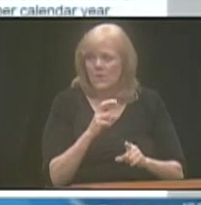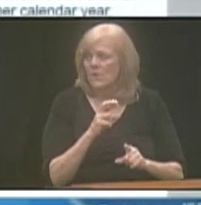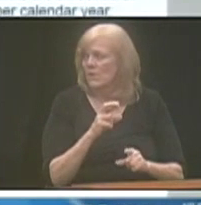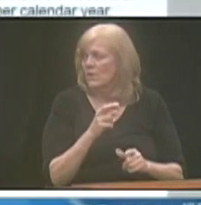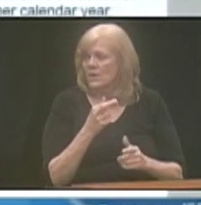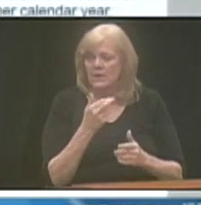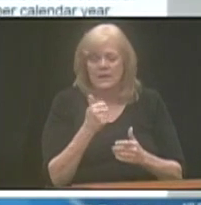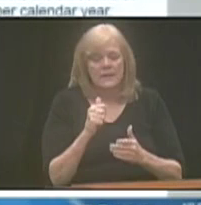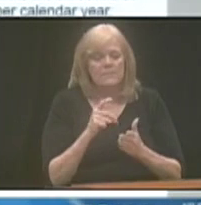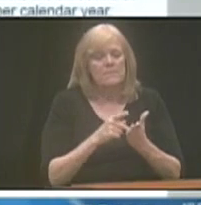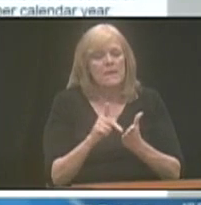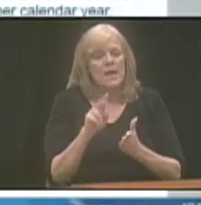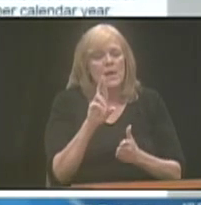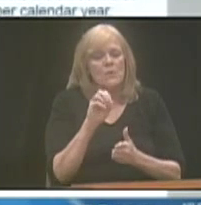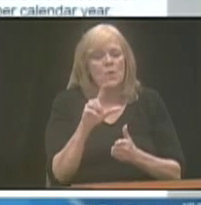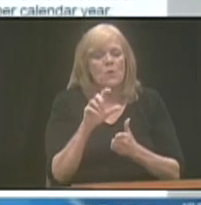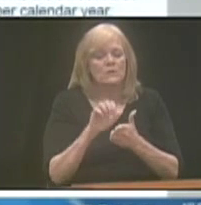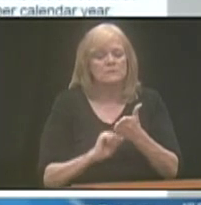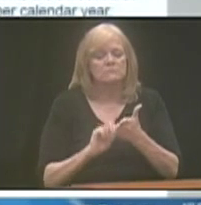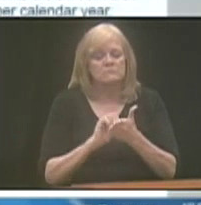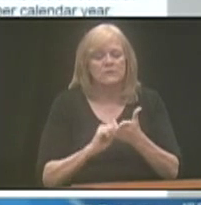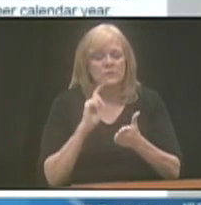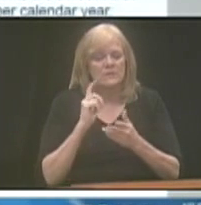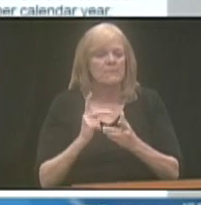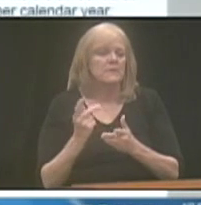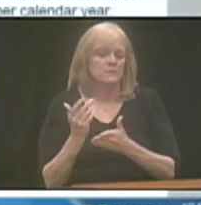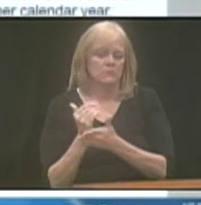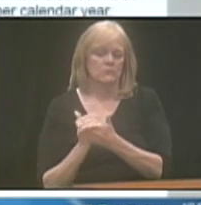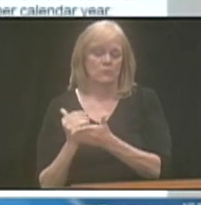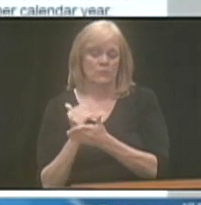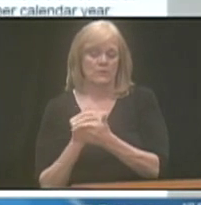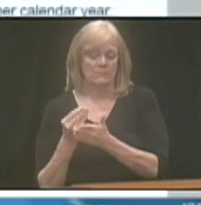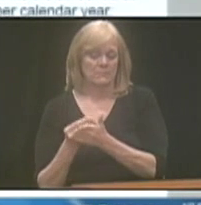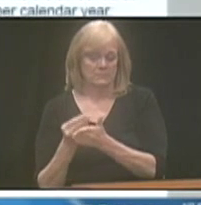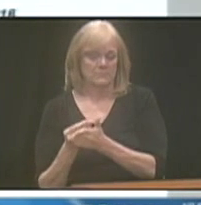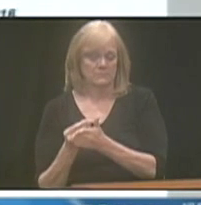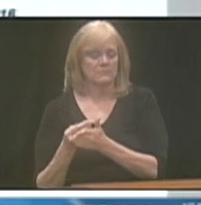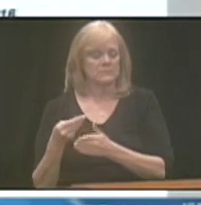transfer or even the payroll deduction we discussed with someone's wages going into the account.